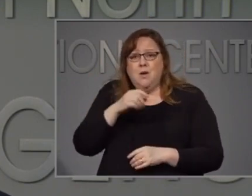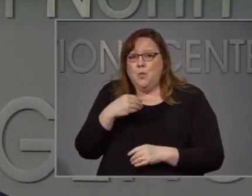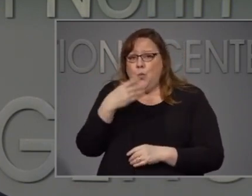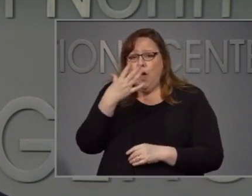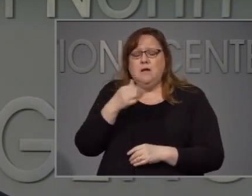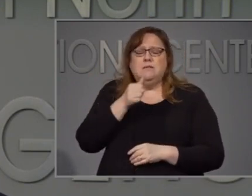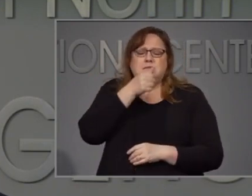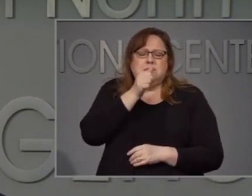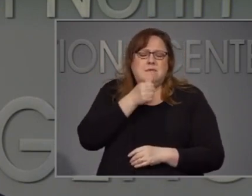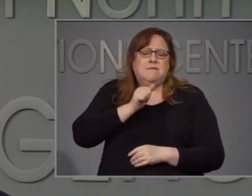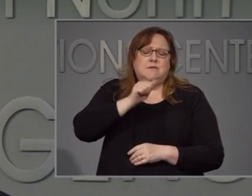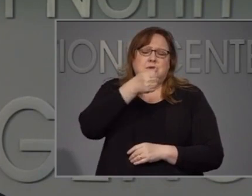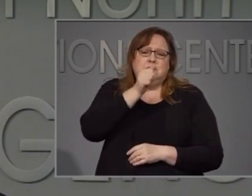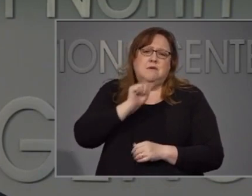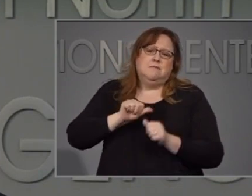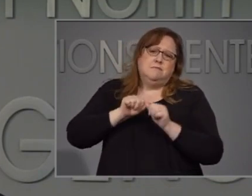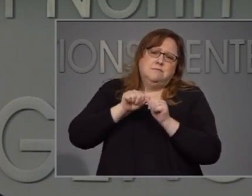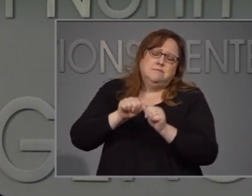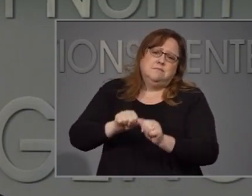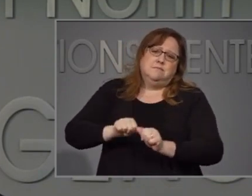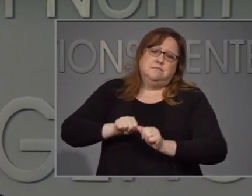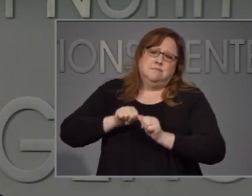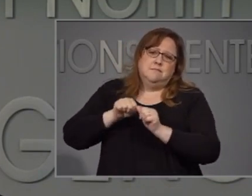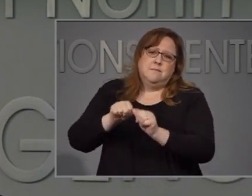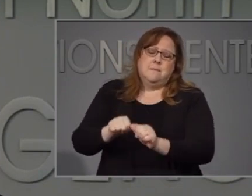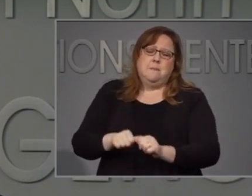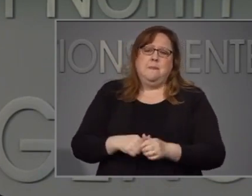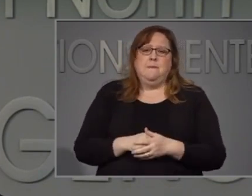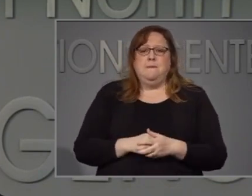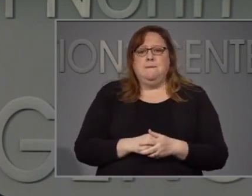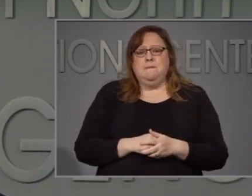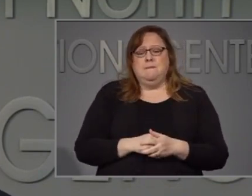is too often gone unrecognized in our country.